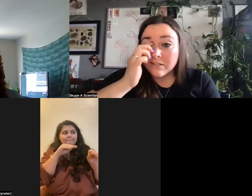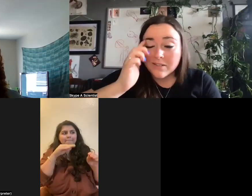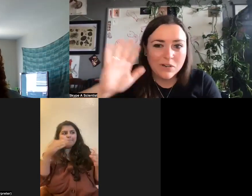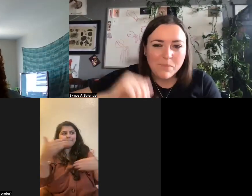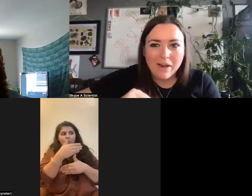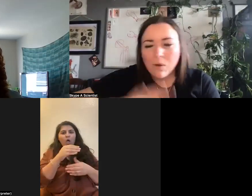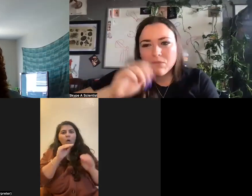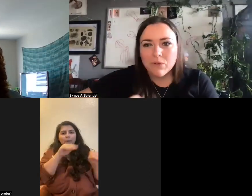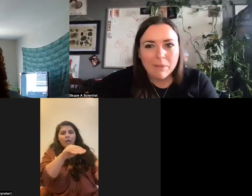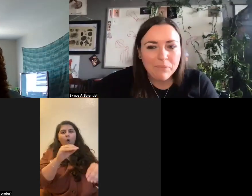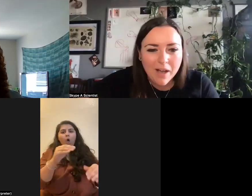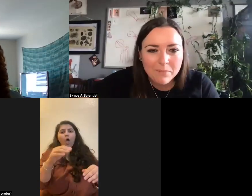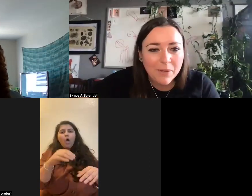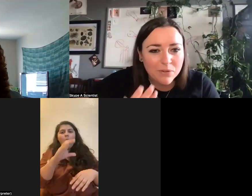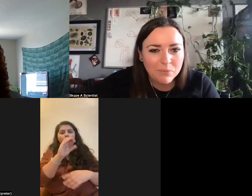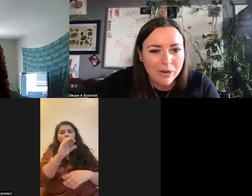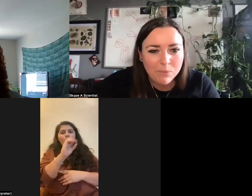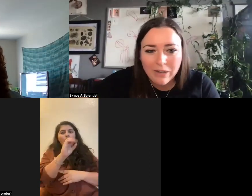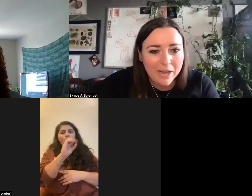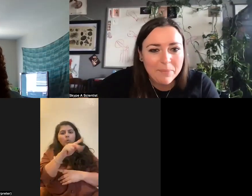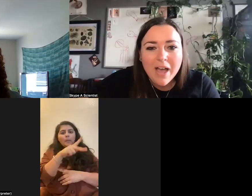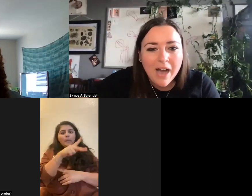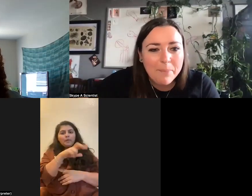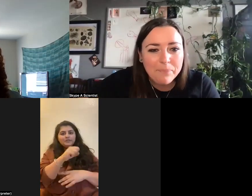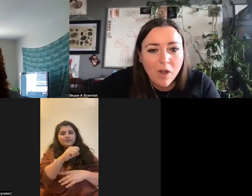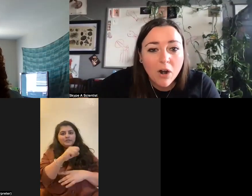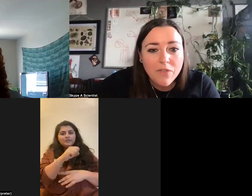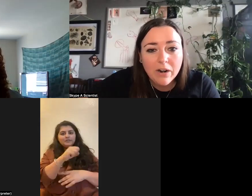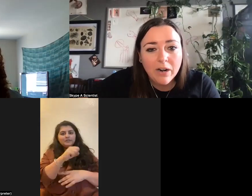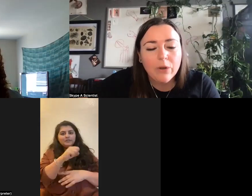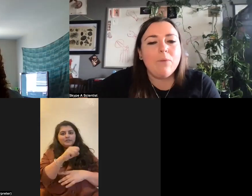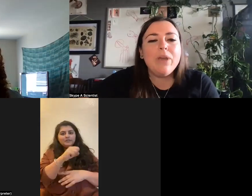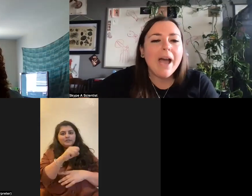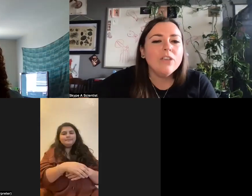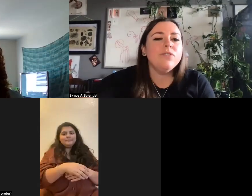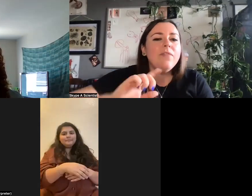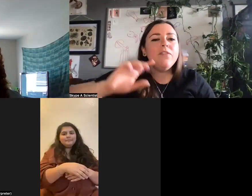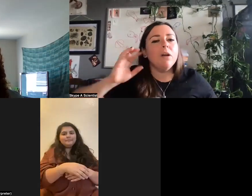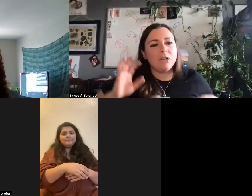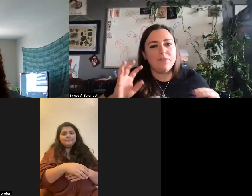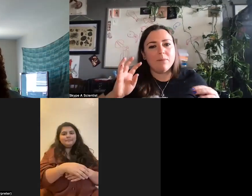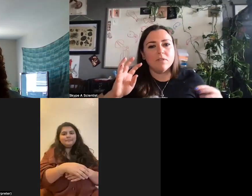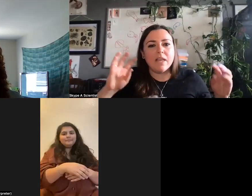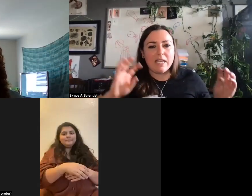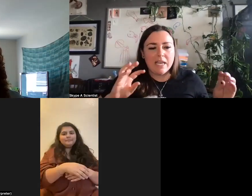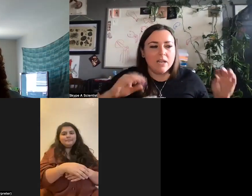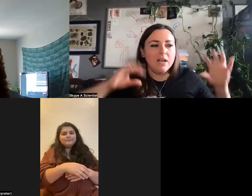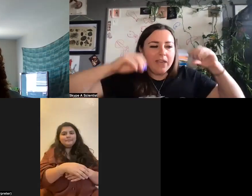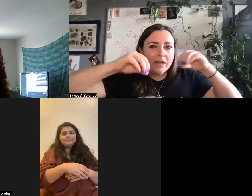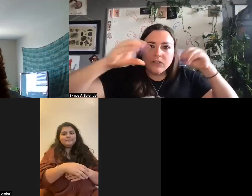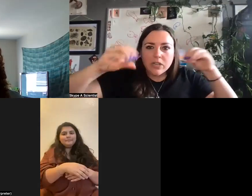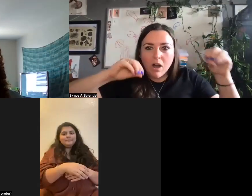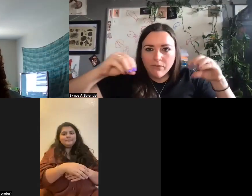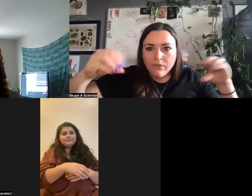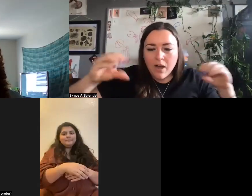collecting squid in Japan. almost floating around. That was a wild day. Are there, okay, we had, you said that there are a bunch of animals that eat